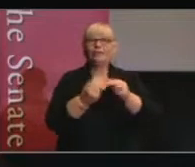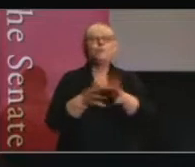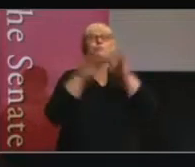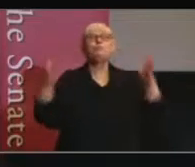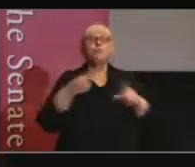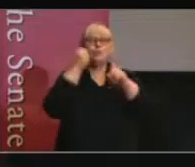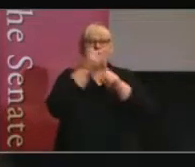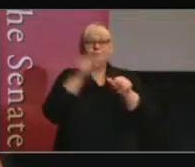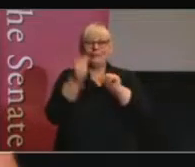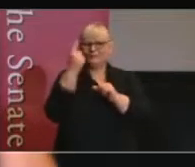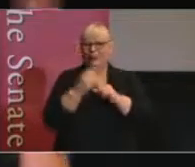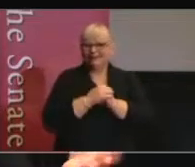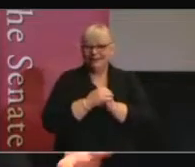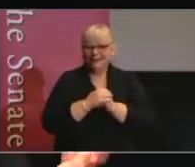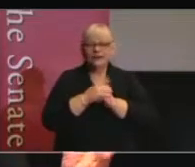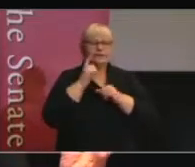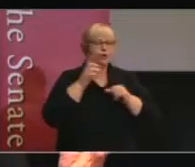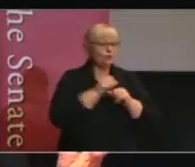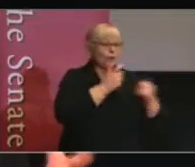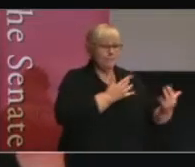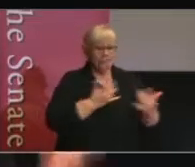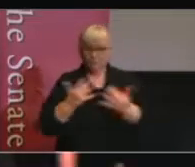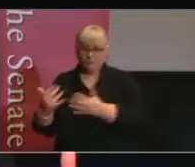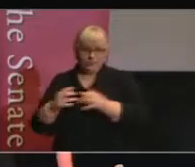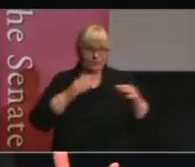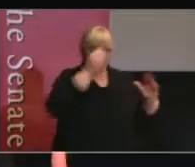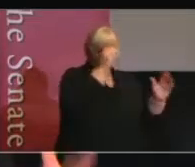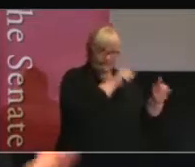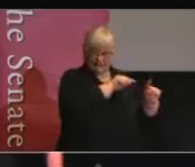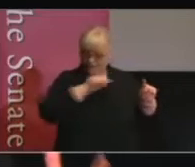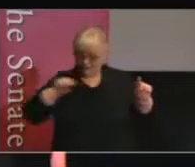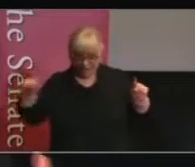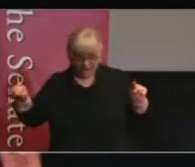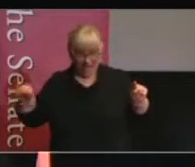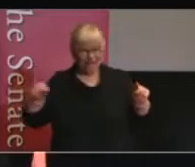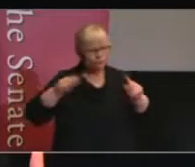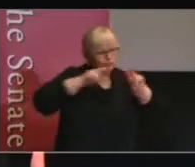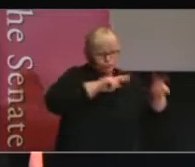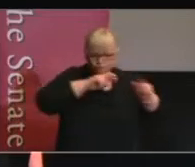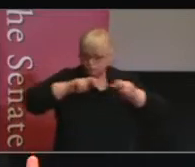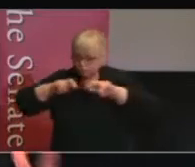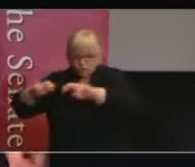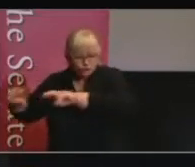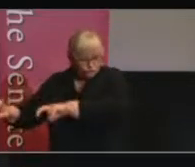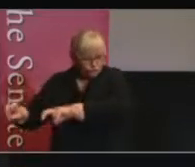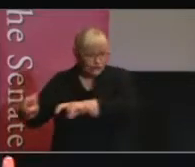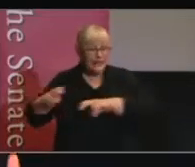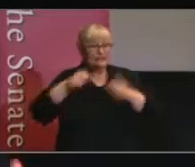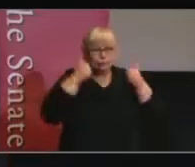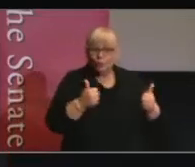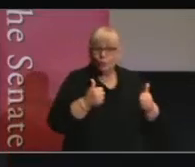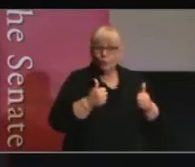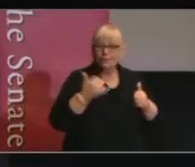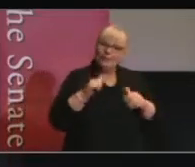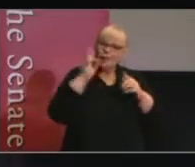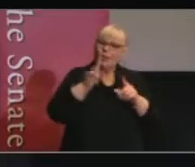suggests multiple committee scrutiny is good. It might seem like a waste of resources, but actually it's really